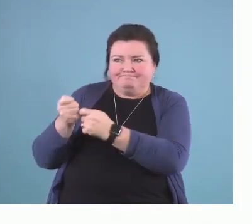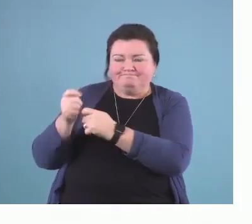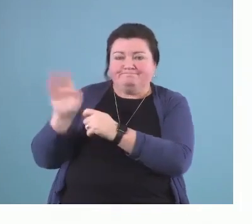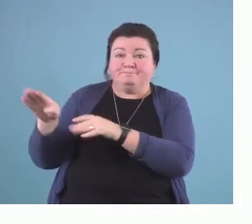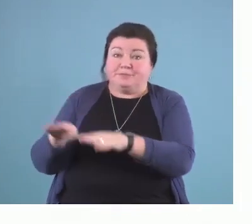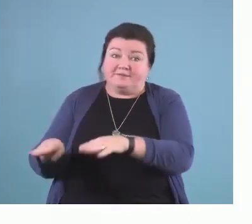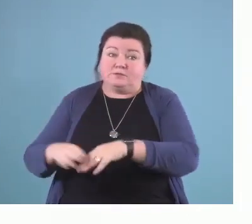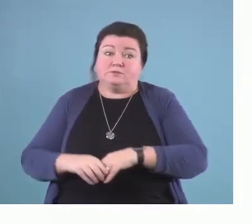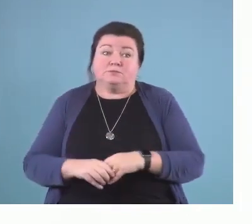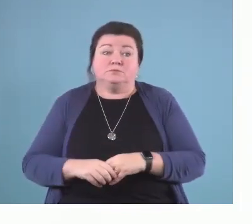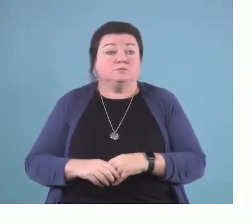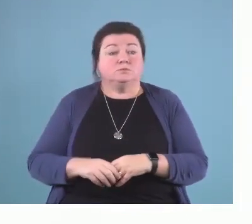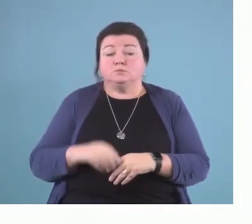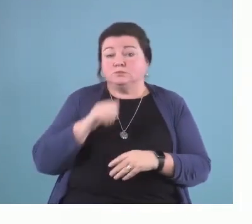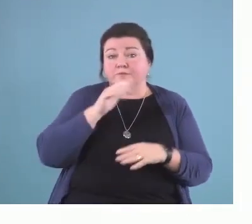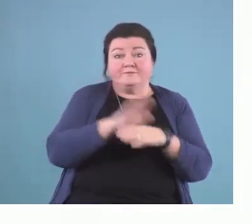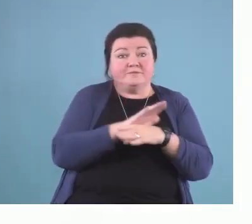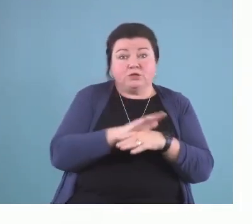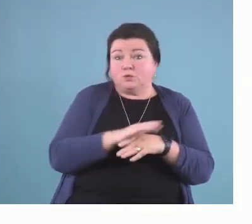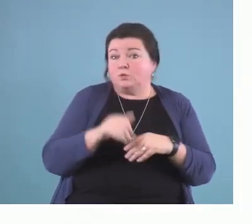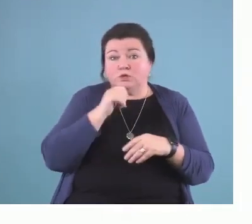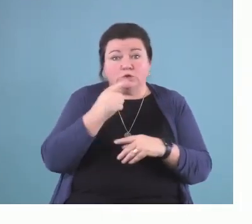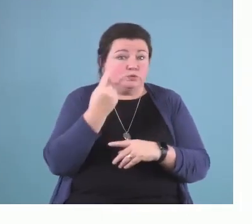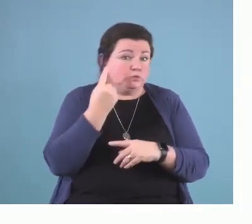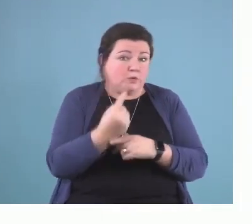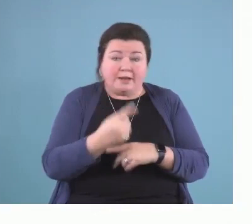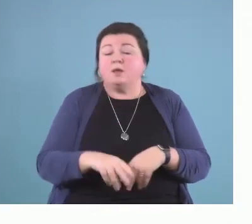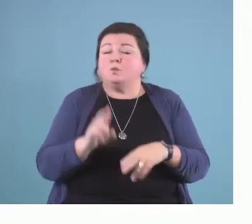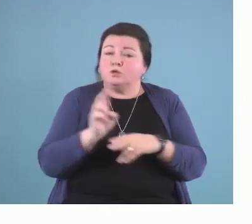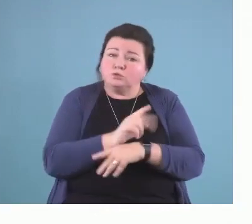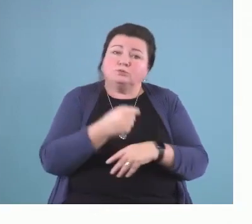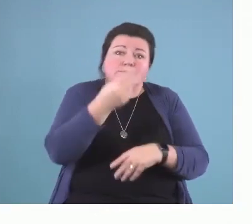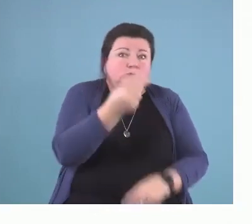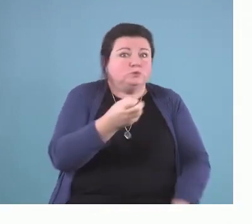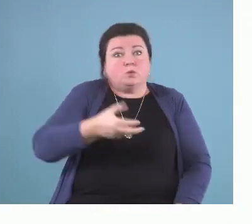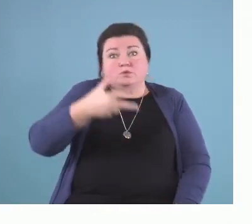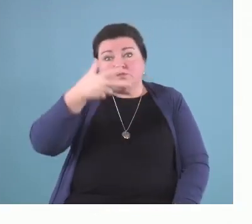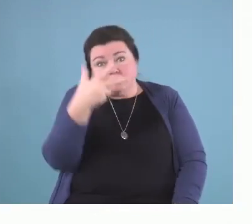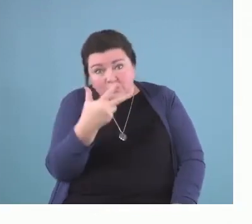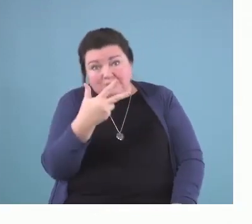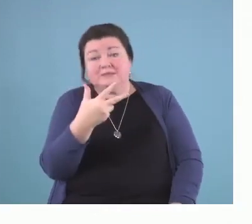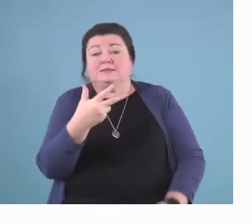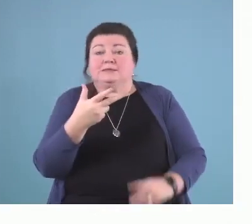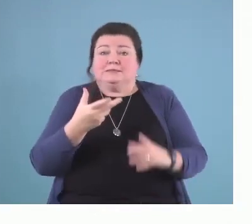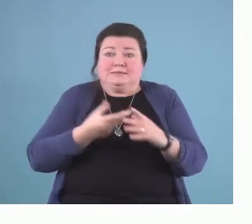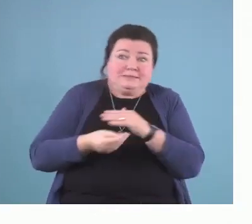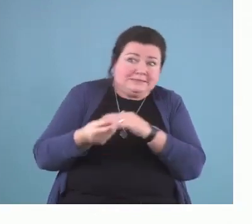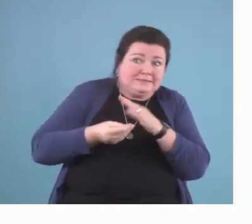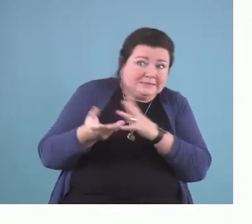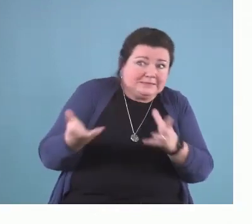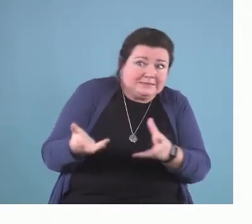don't just use one. Sometimes we use three or four different interventions under the hood to try and help our parents